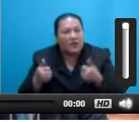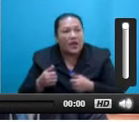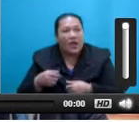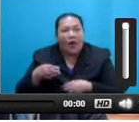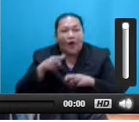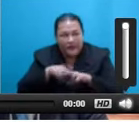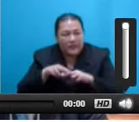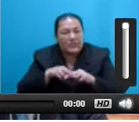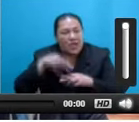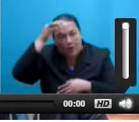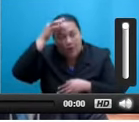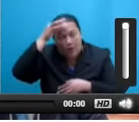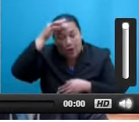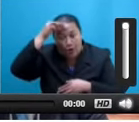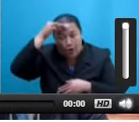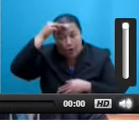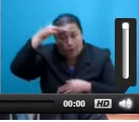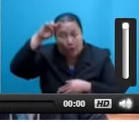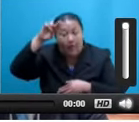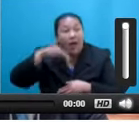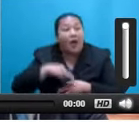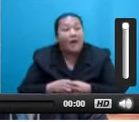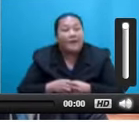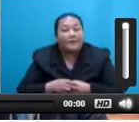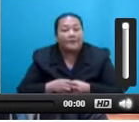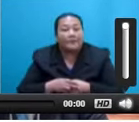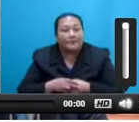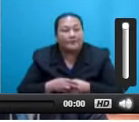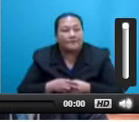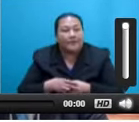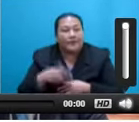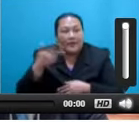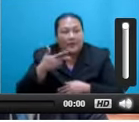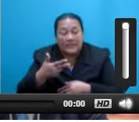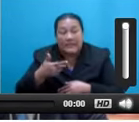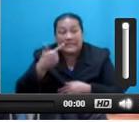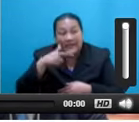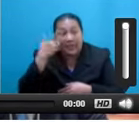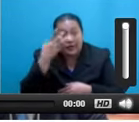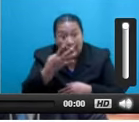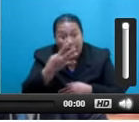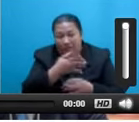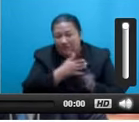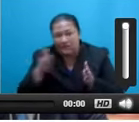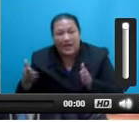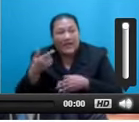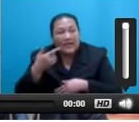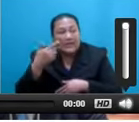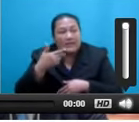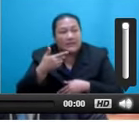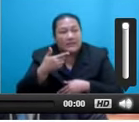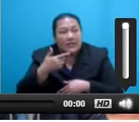line with the spirit of the deed of session of both Fiji in 1874 and 1879. In inclusion, Mr.